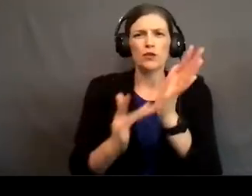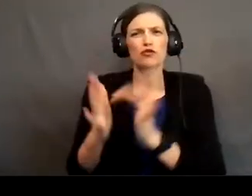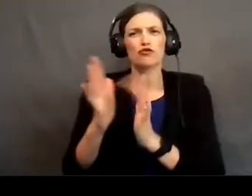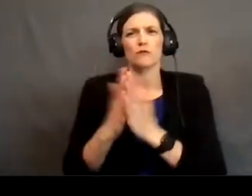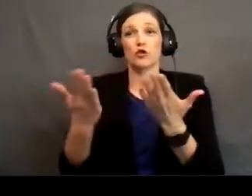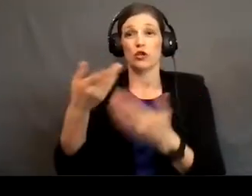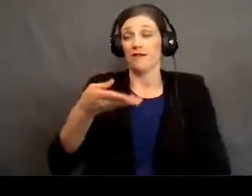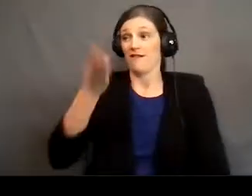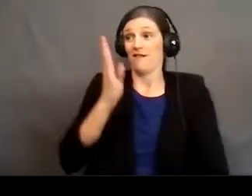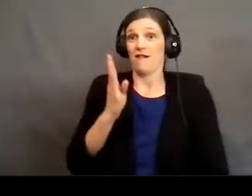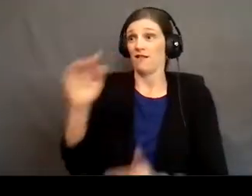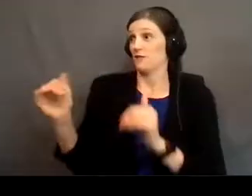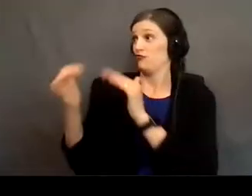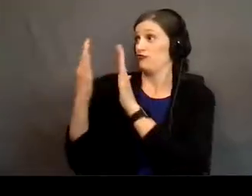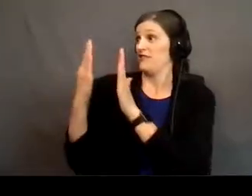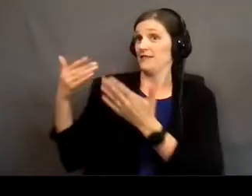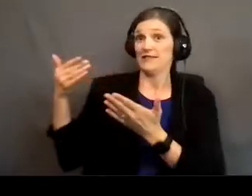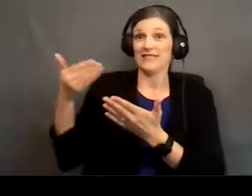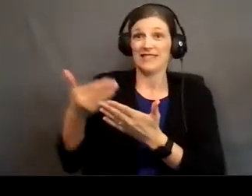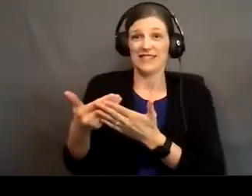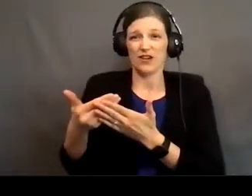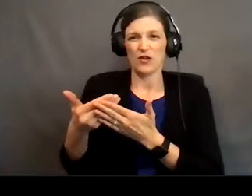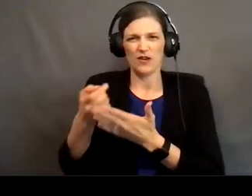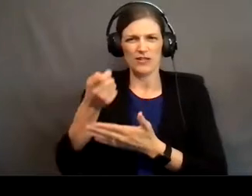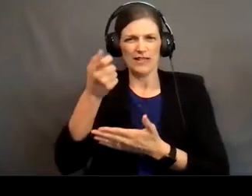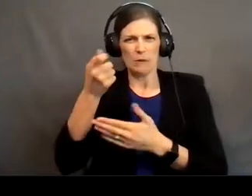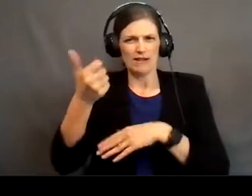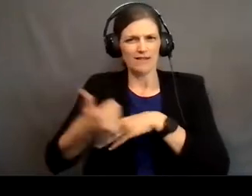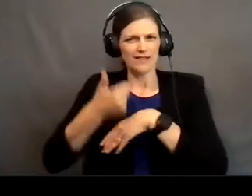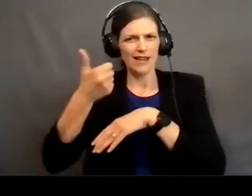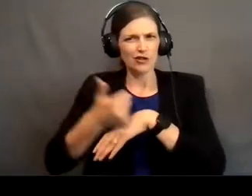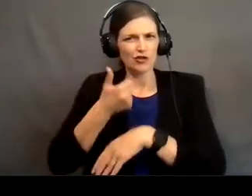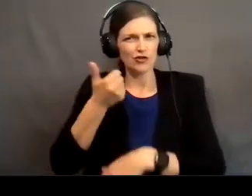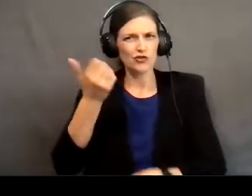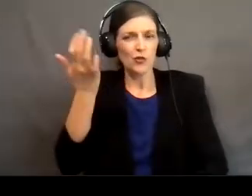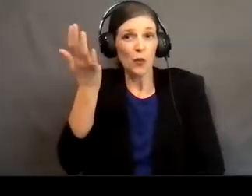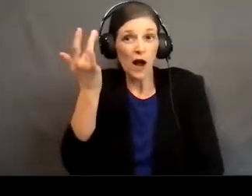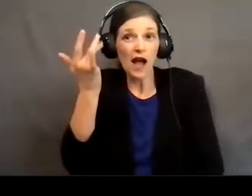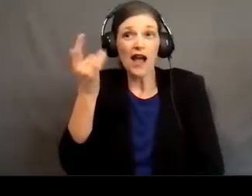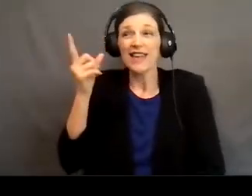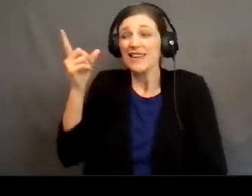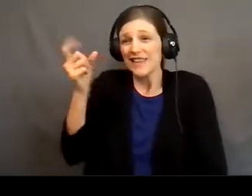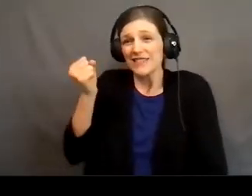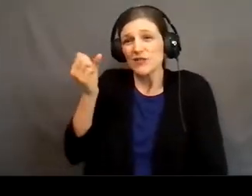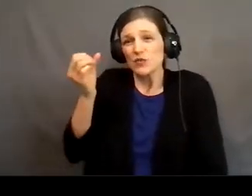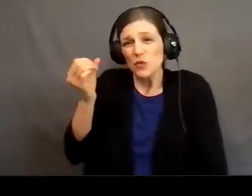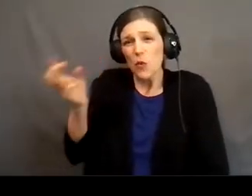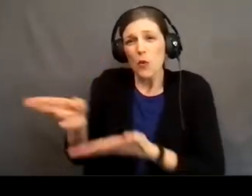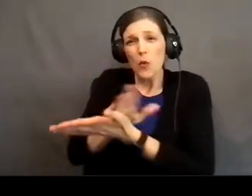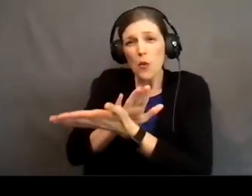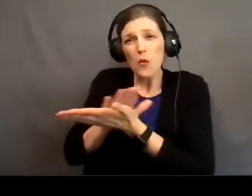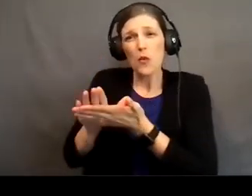God's presence is near, there's an element of danger because of how holy our God is.